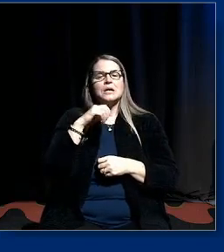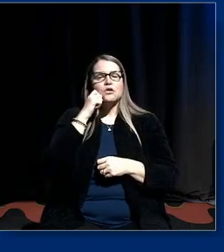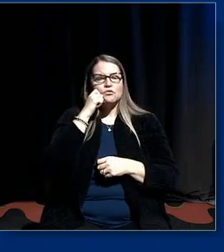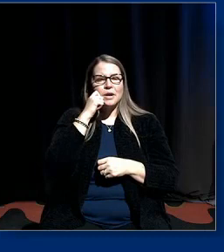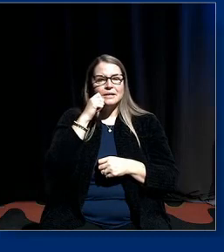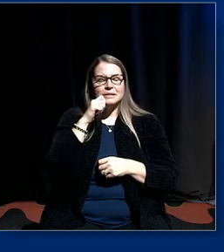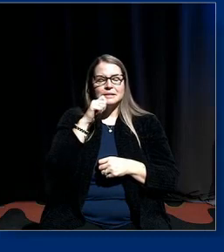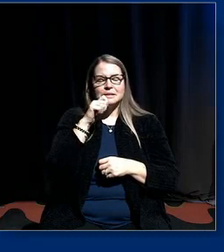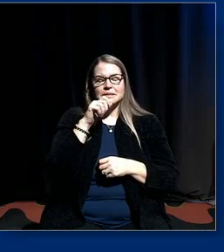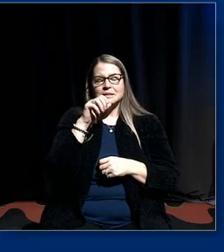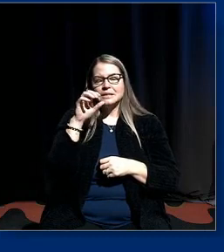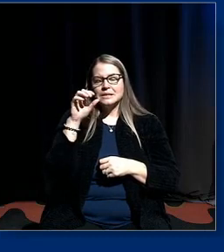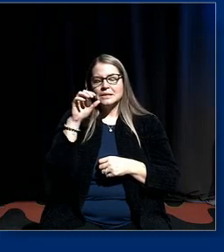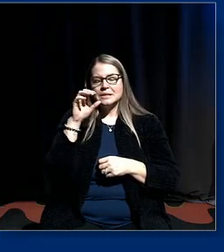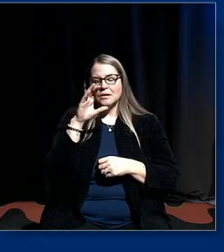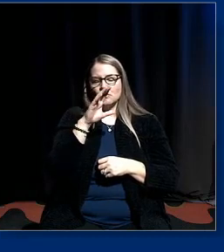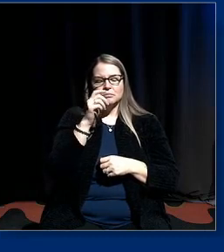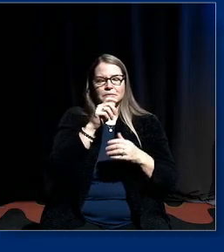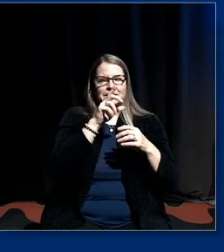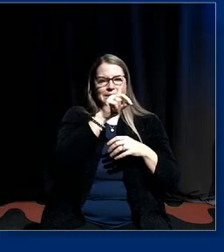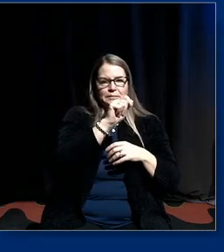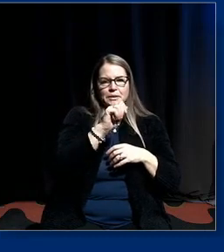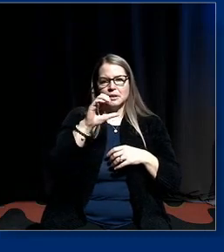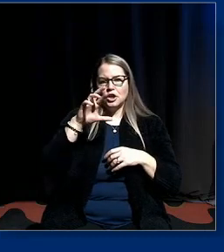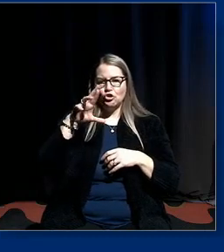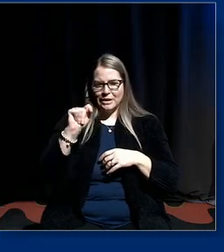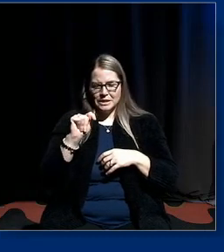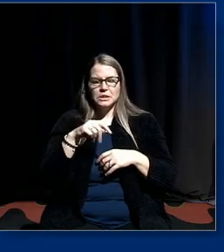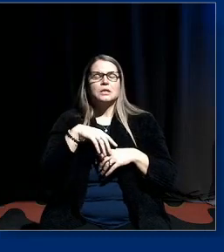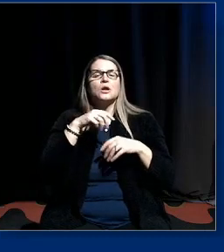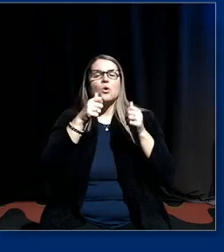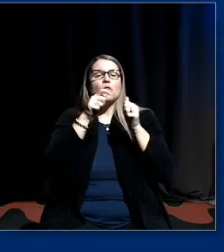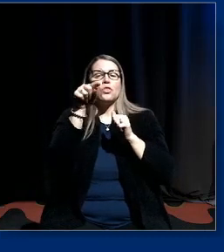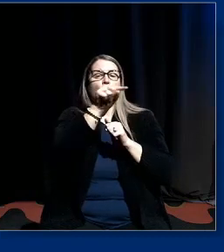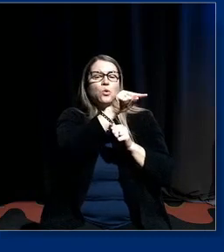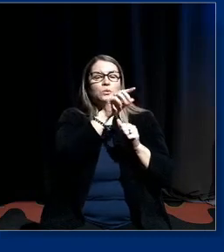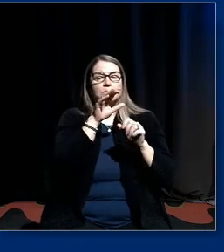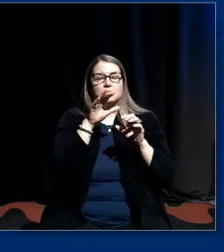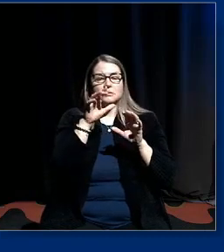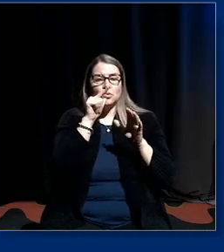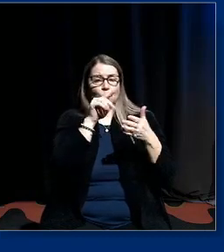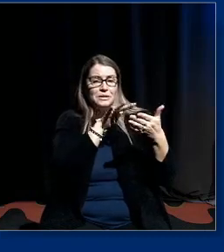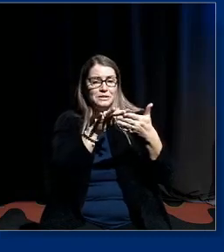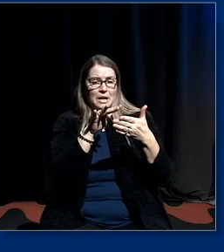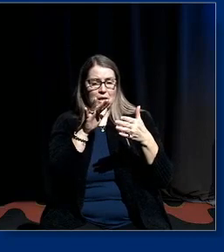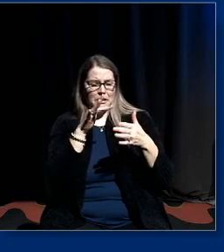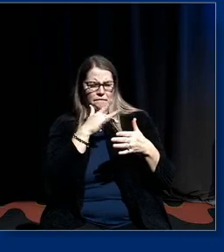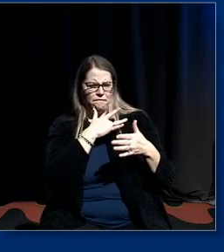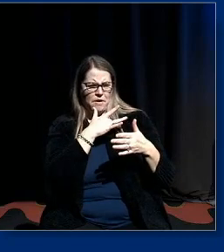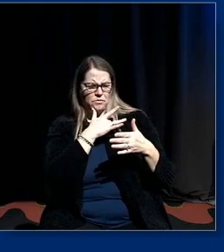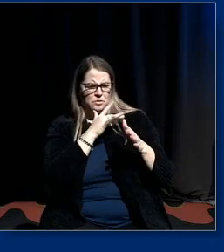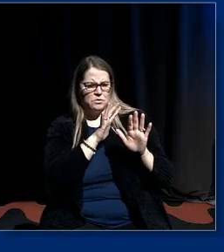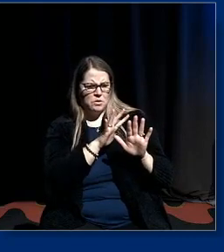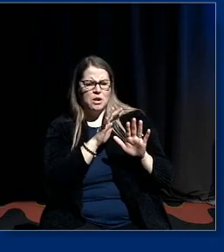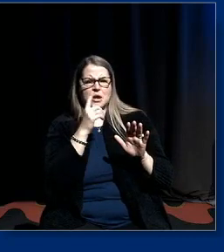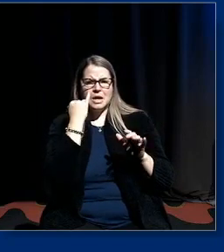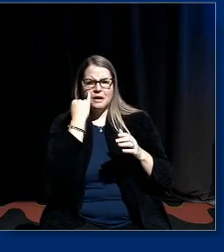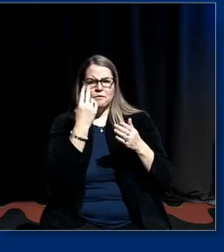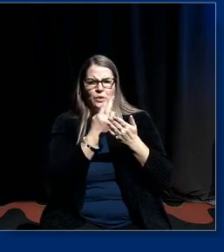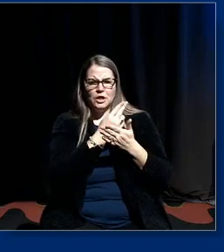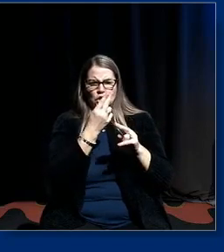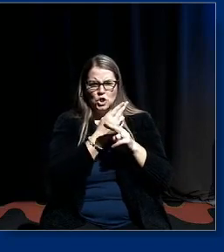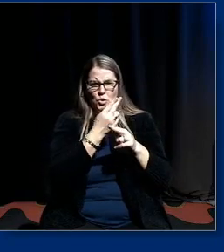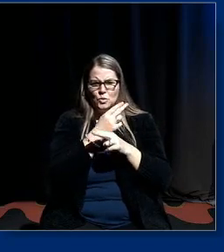i think is phenomenally important and what those scholars did was to say right well let's take the the the key tenets of